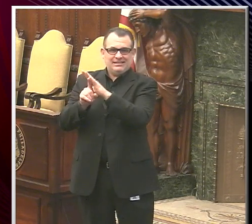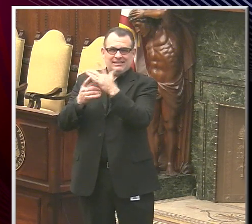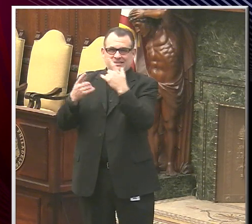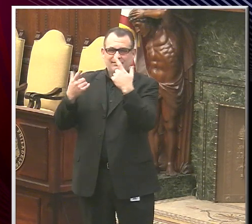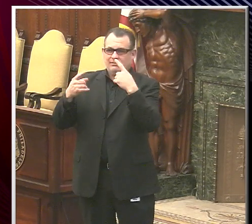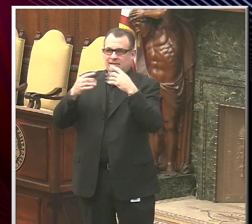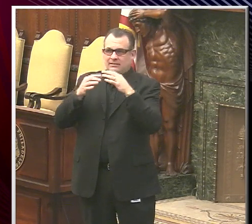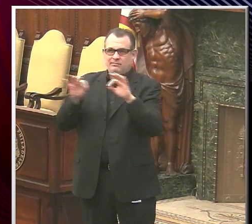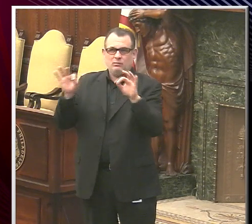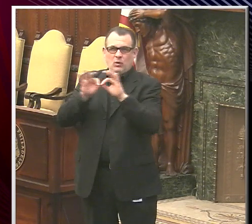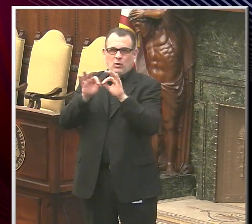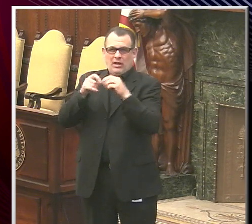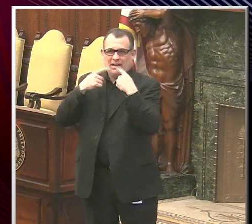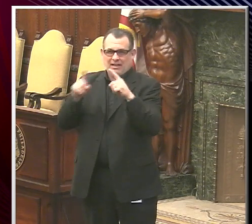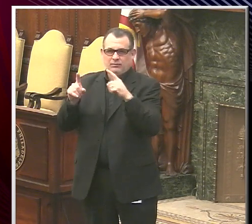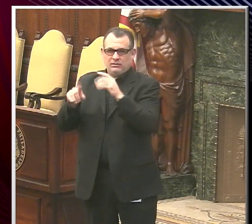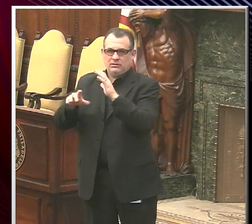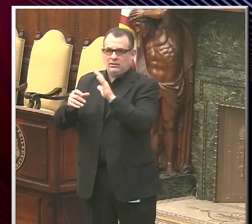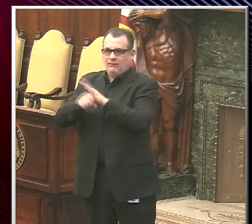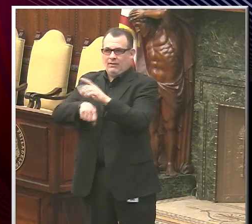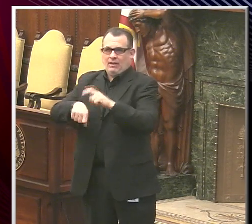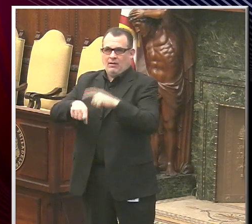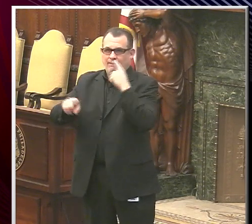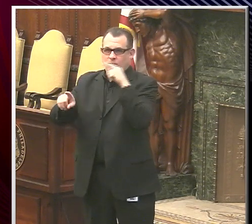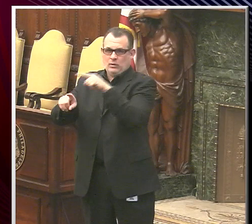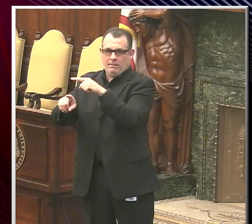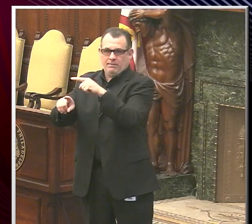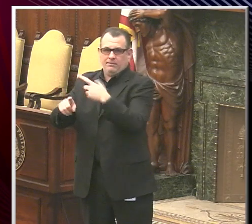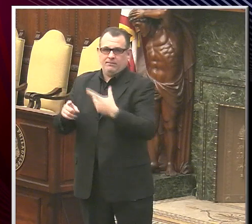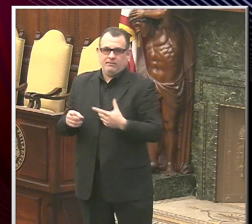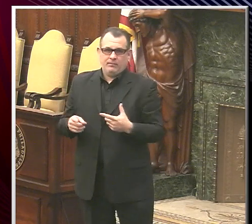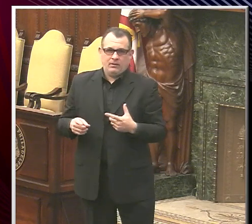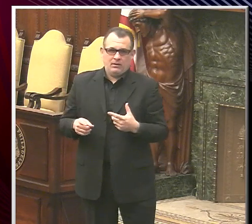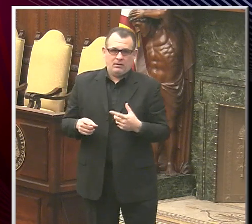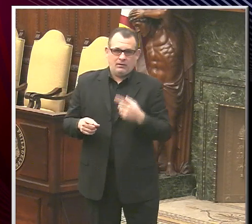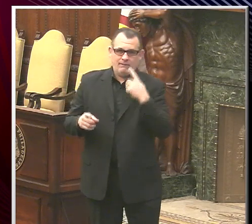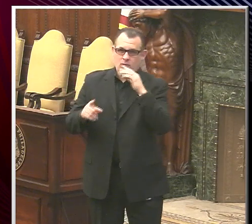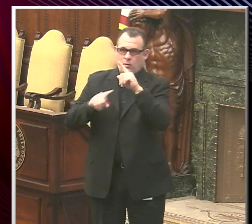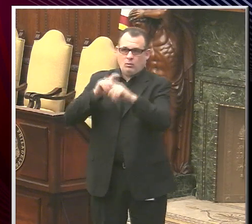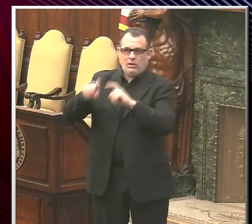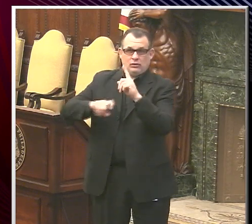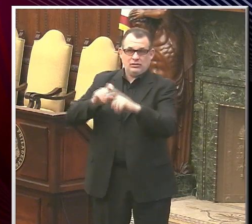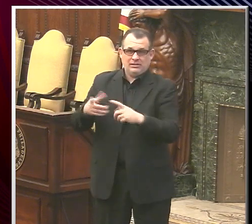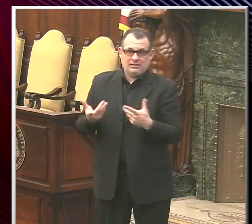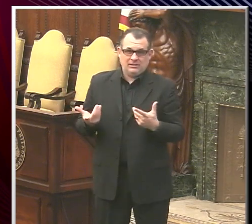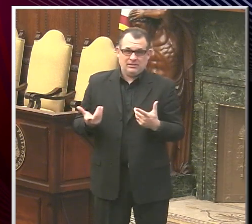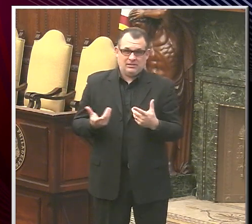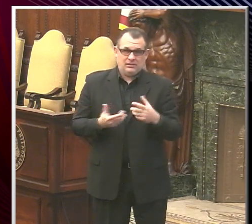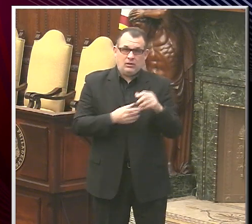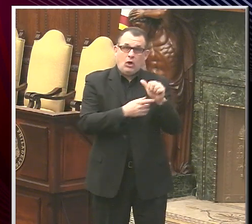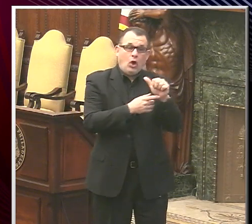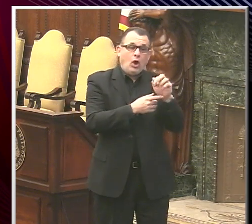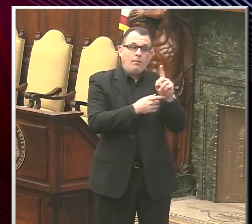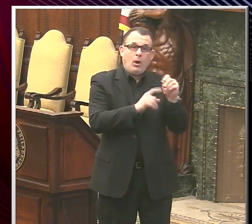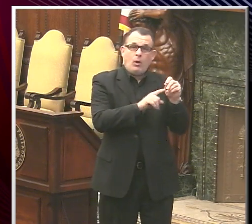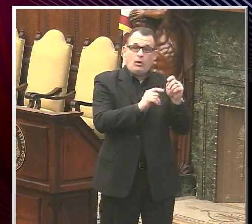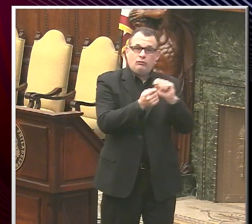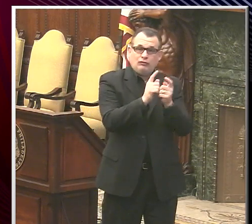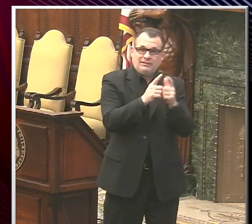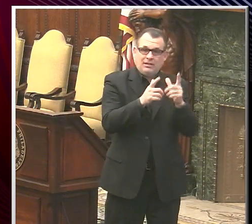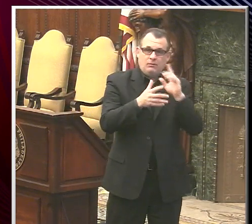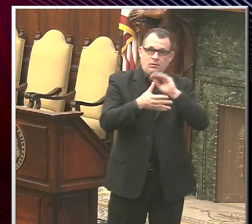ensure there is a sufficient time for questions, so we're going to move Armando's translation of the